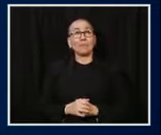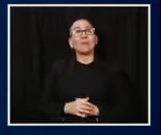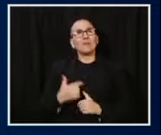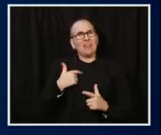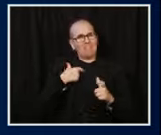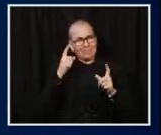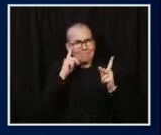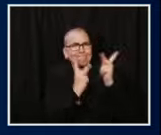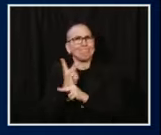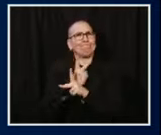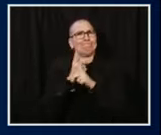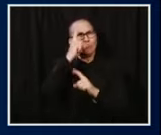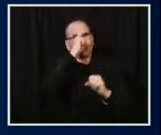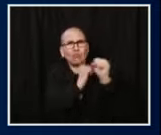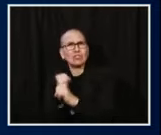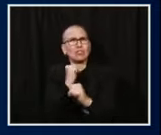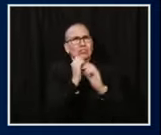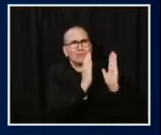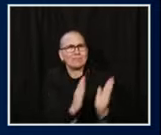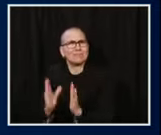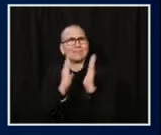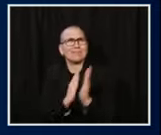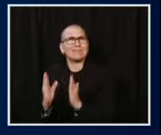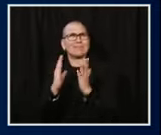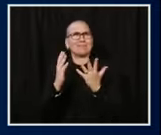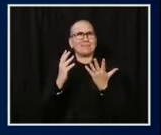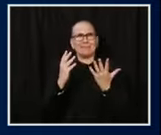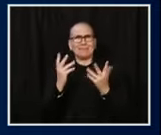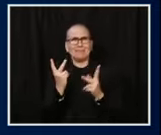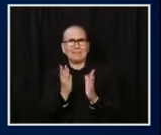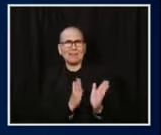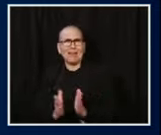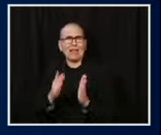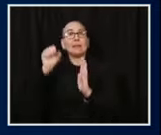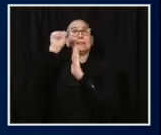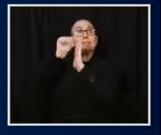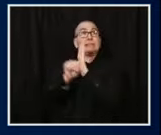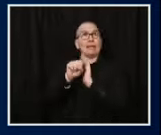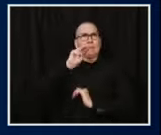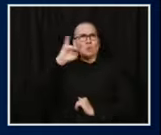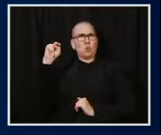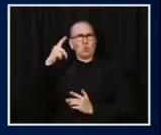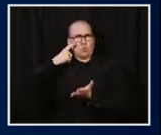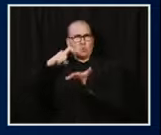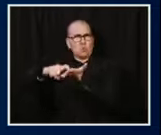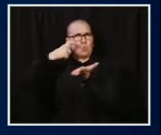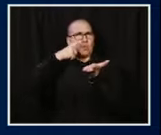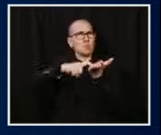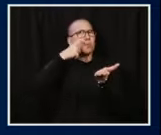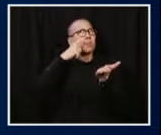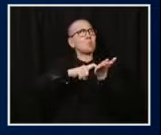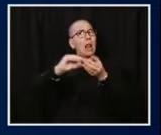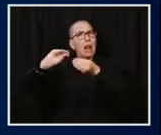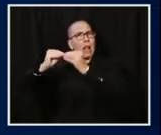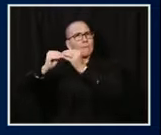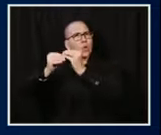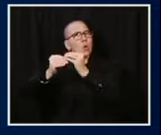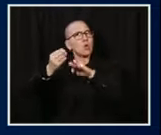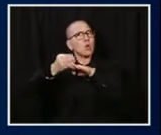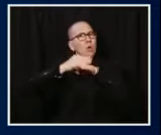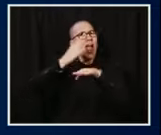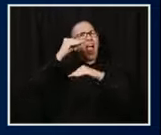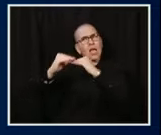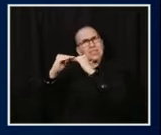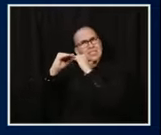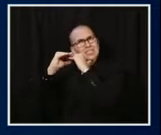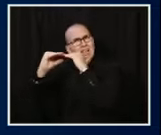after the state started to see rapid acceleration in cases as a whole. But unfortunately, even the strongest flood